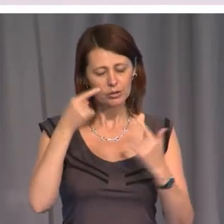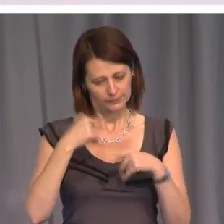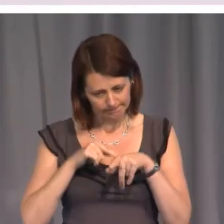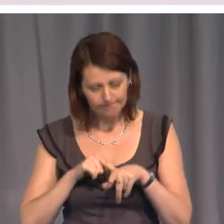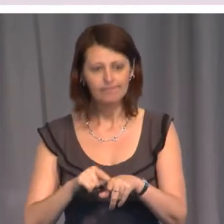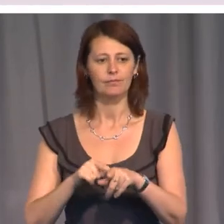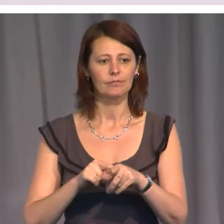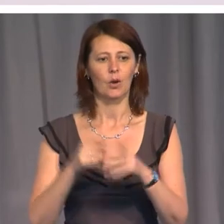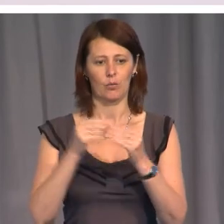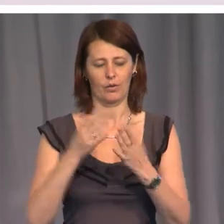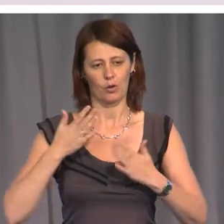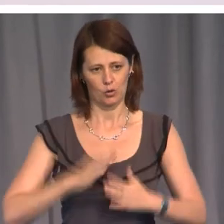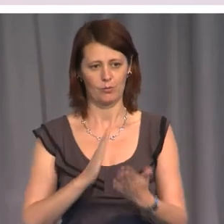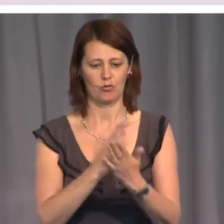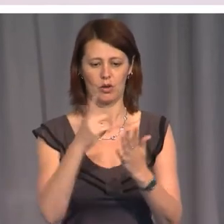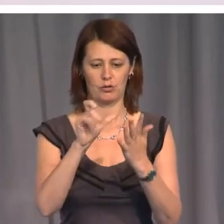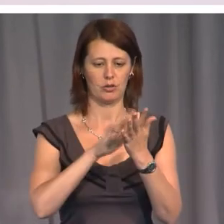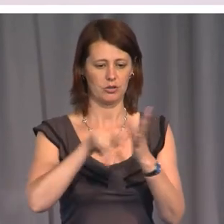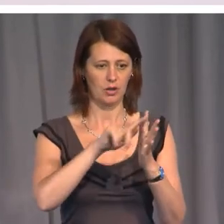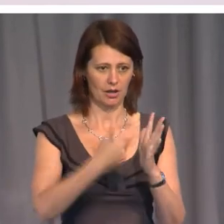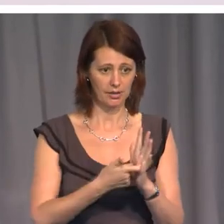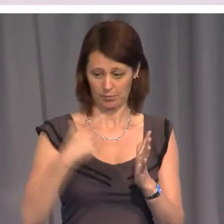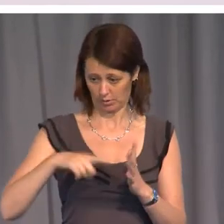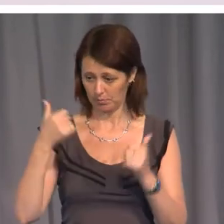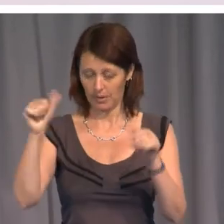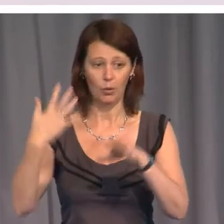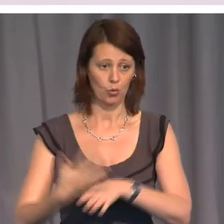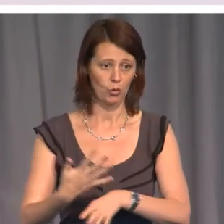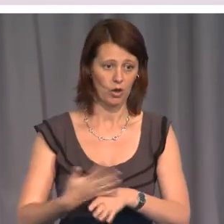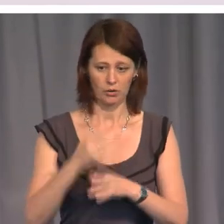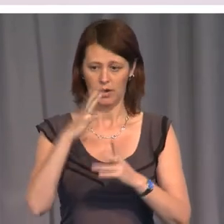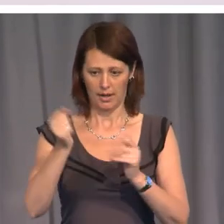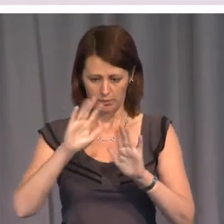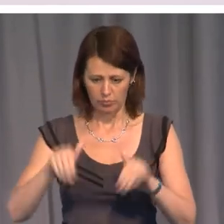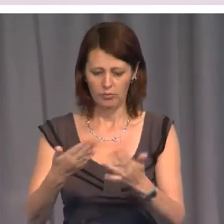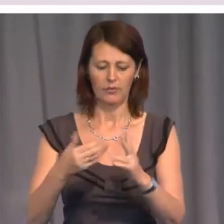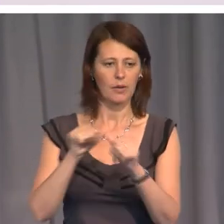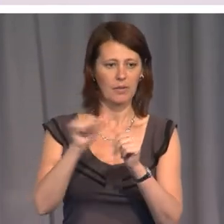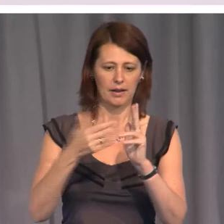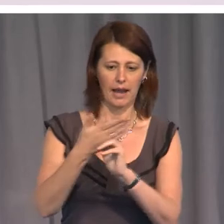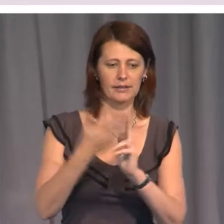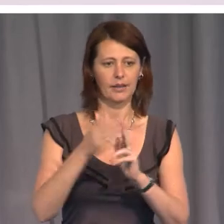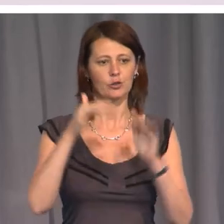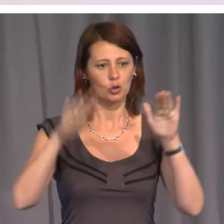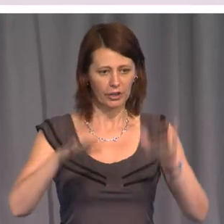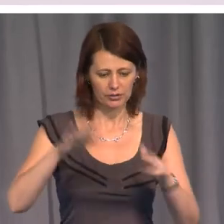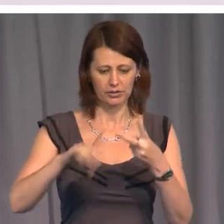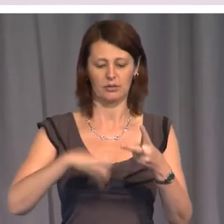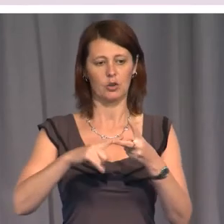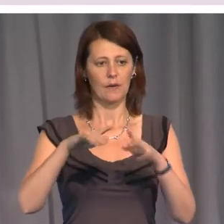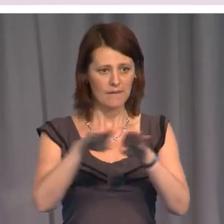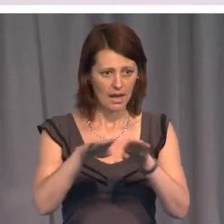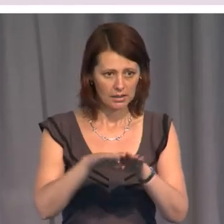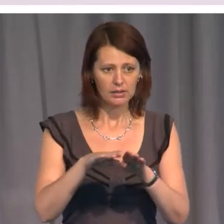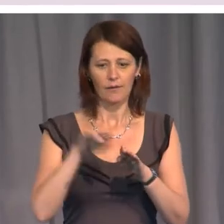with your human rights charter. However, it has worked to provide greater access to justice, greater fairness to